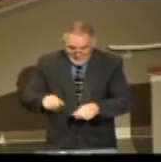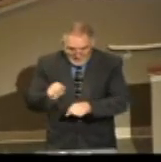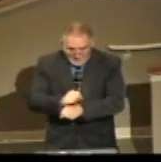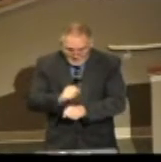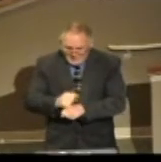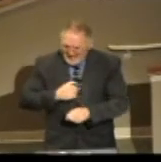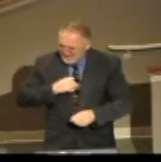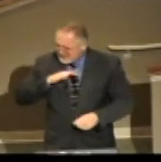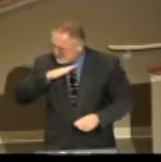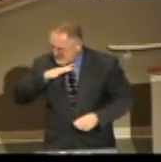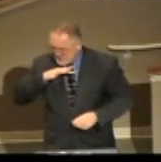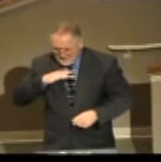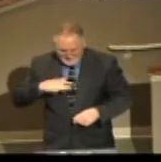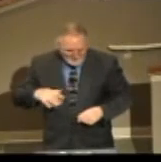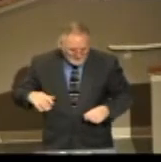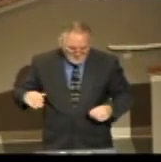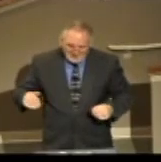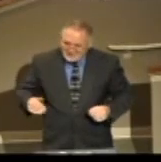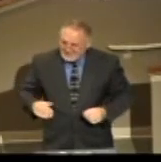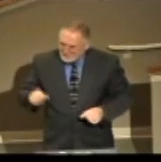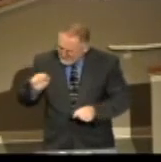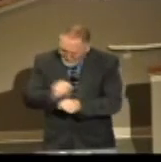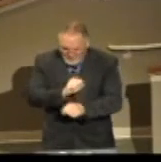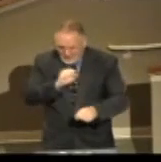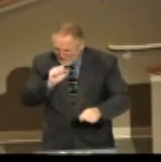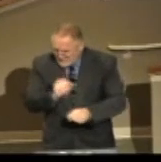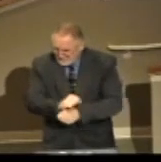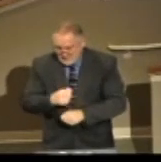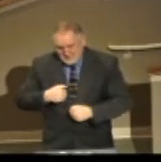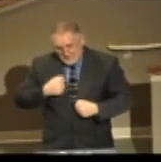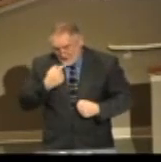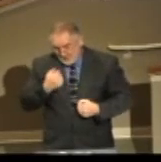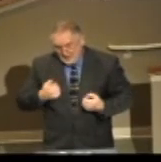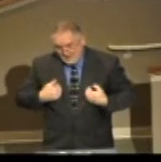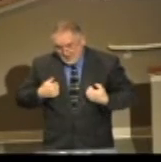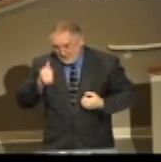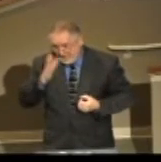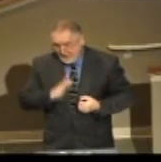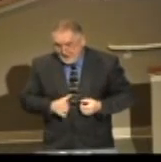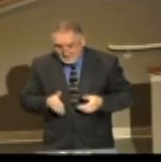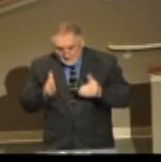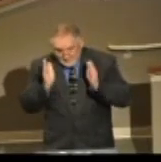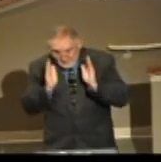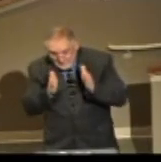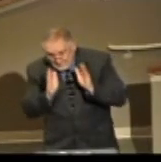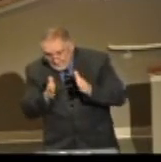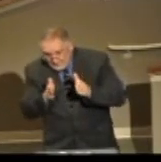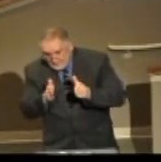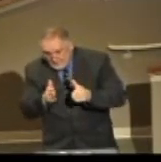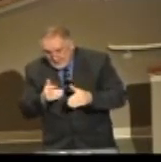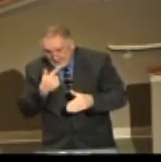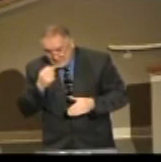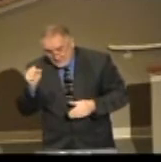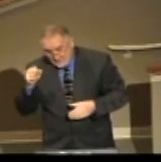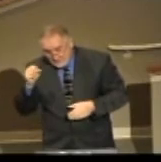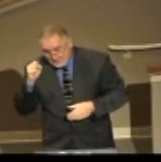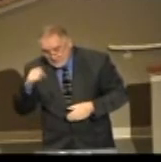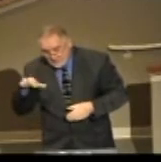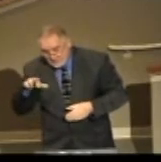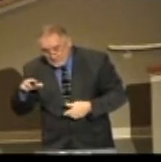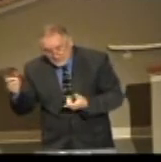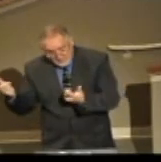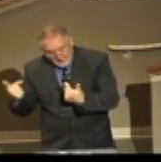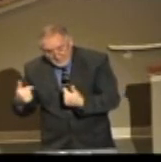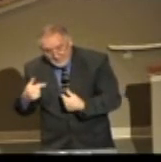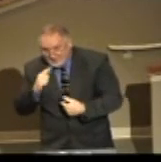filthy in my filthy clothes, tearing down a building, you can imagine. They said, young man, can we have your attention? He a moment. And I said, yes, sir. He said, we just came by here